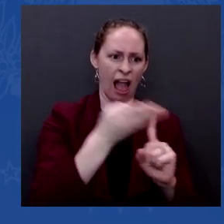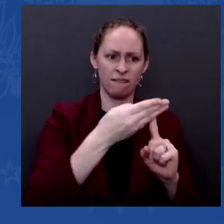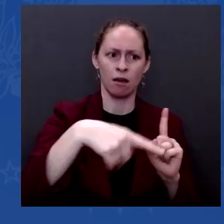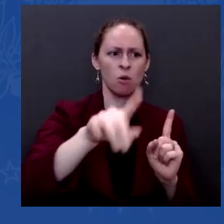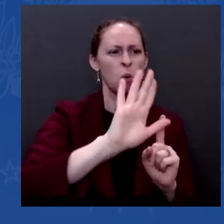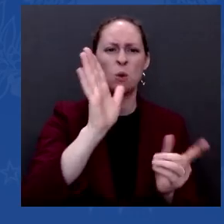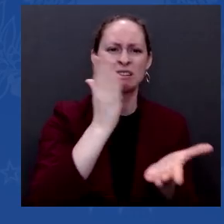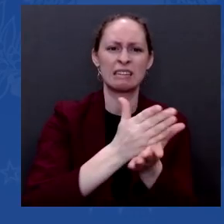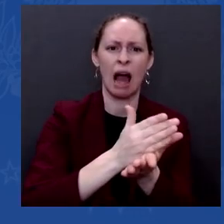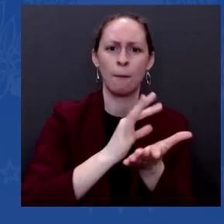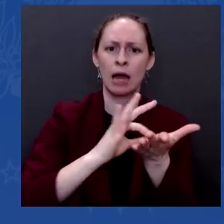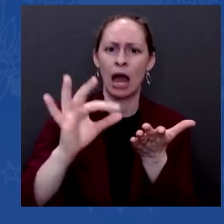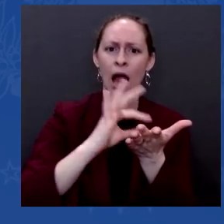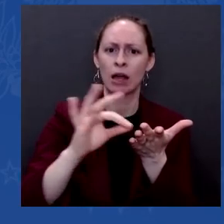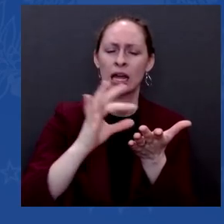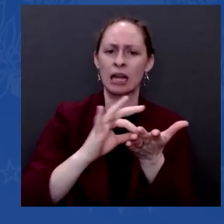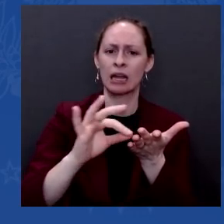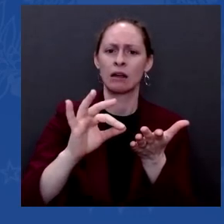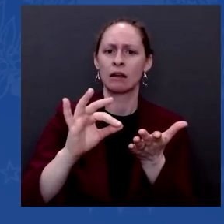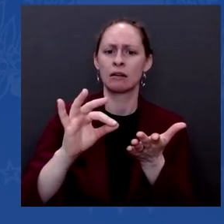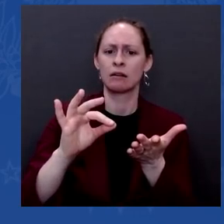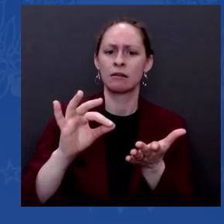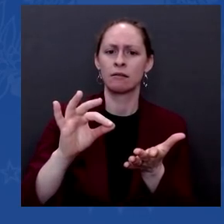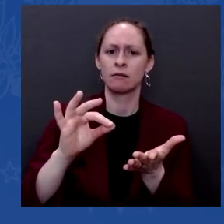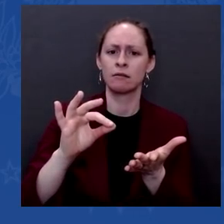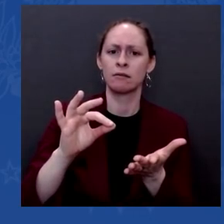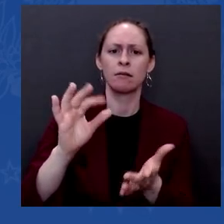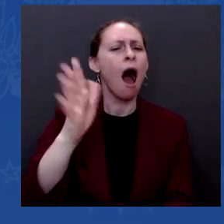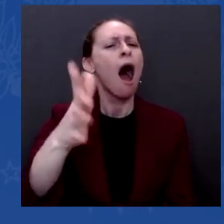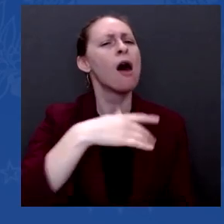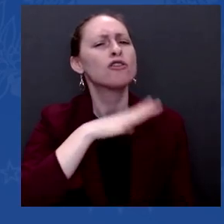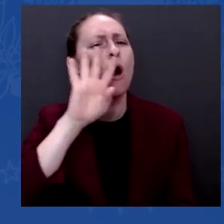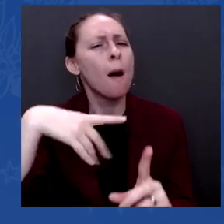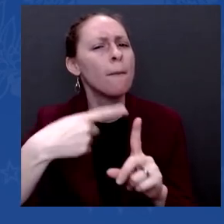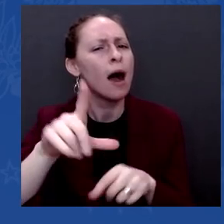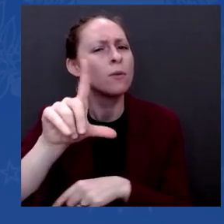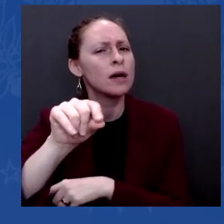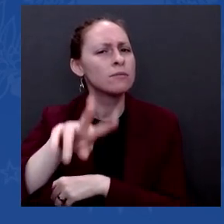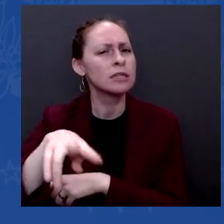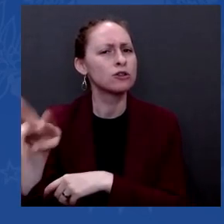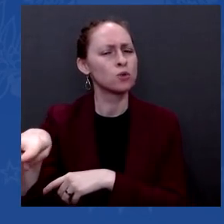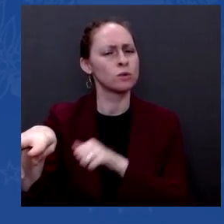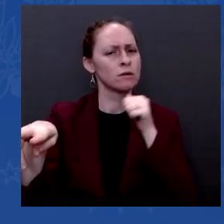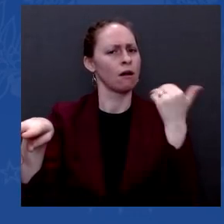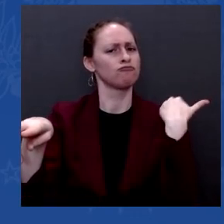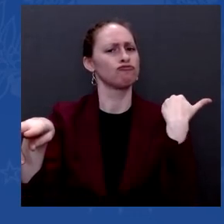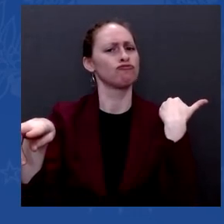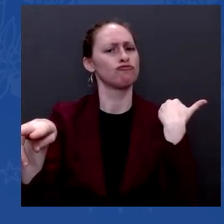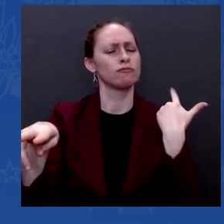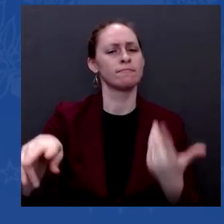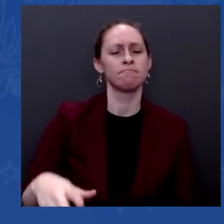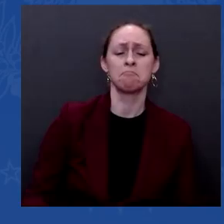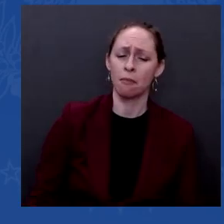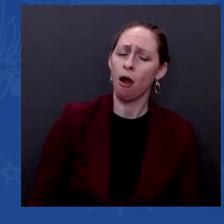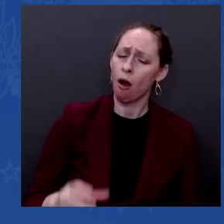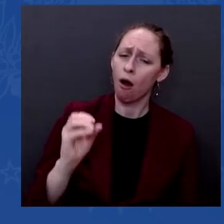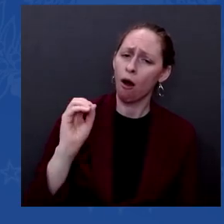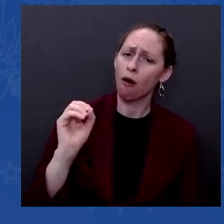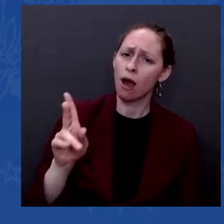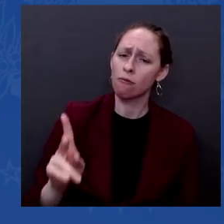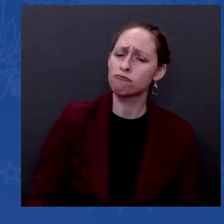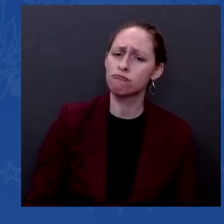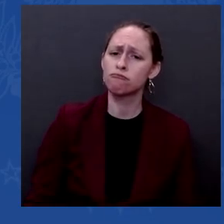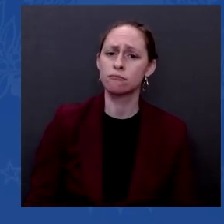I mean, imagine if those attempts to say that the count was not legit.